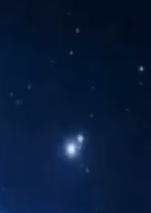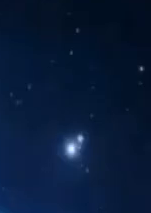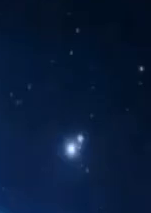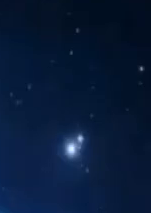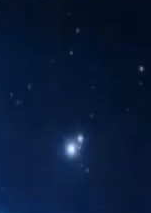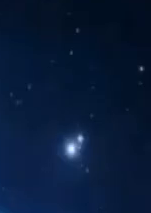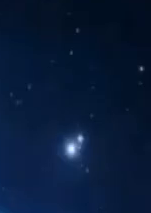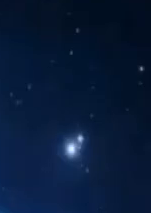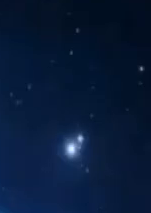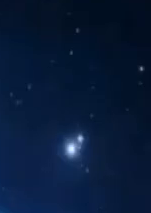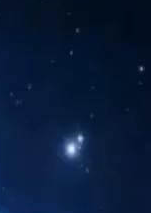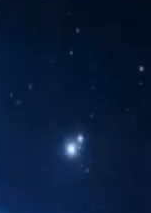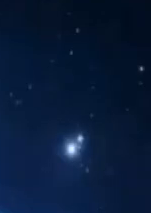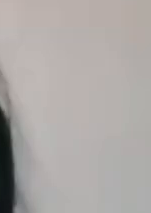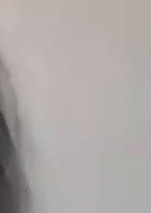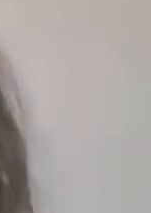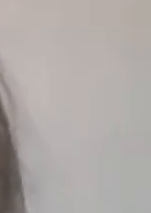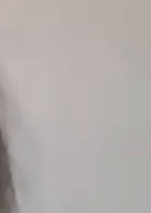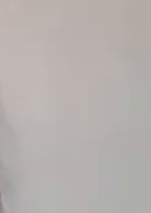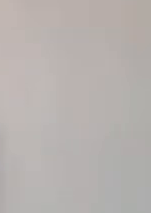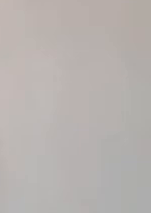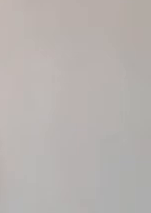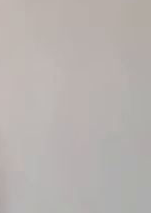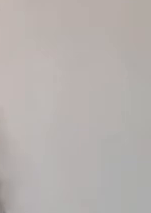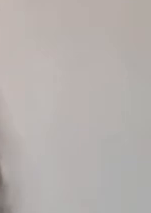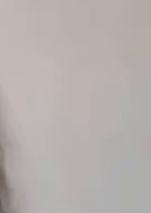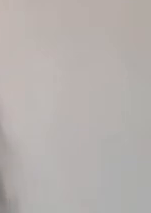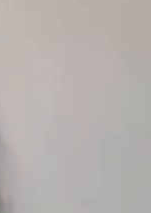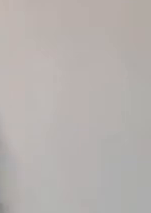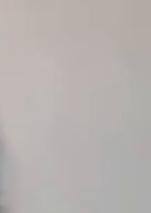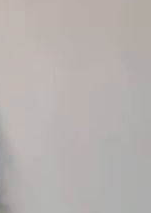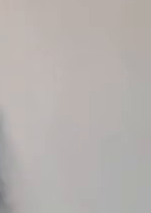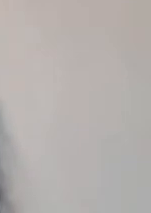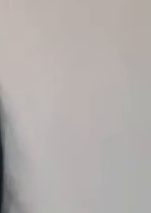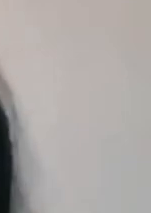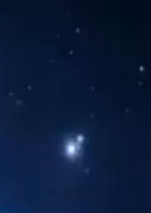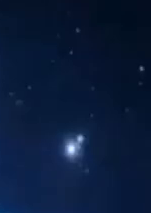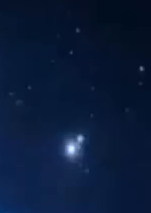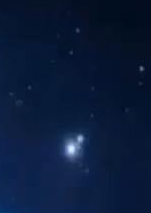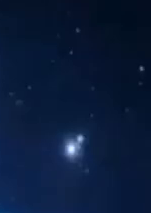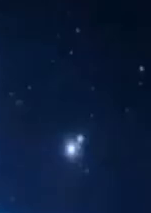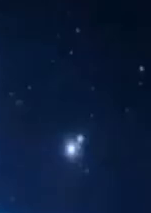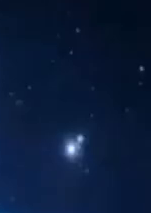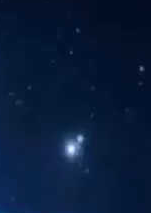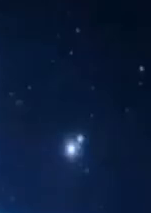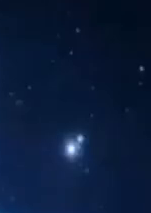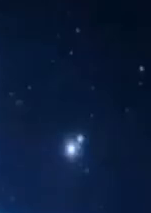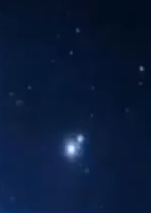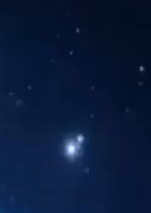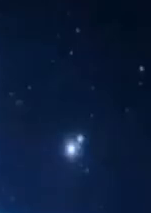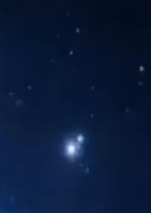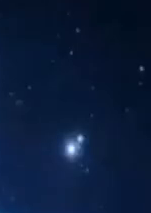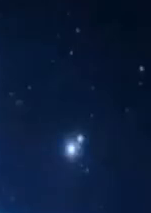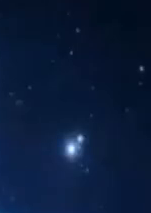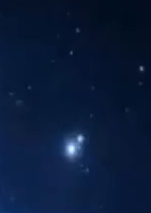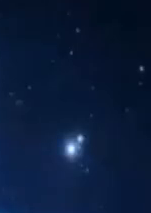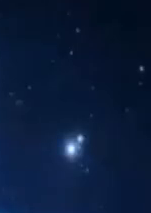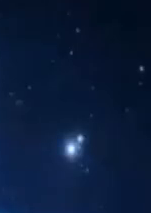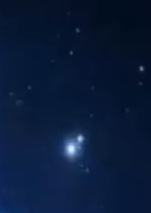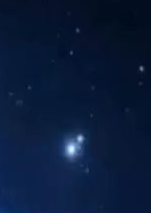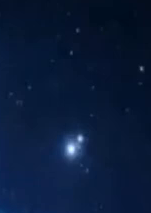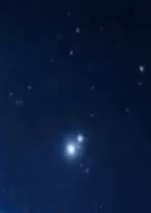Good evening, everybody. Welcome to the first evening talk of the series for 2022 from the Keele Physics Lecture Centre.